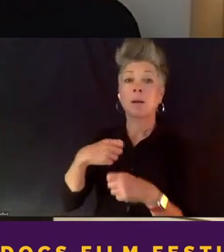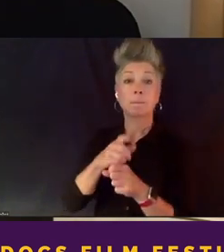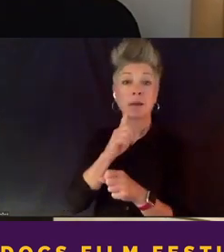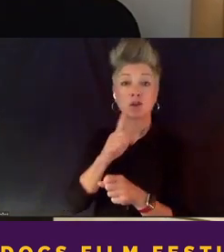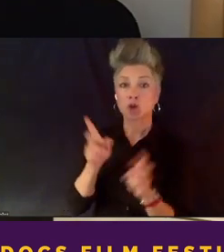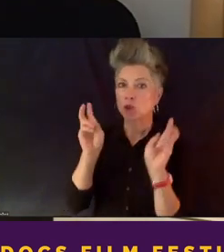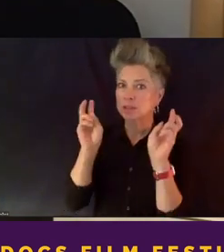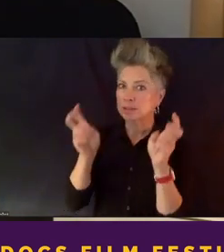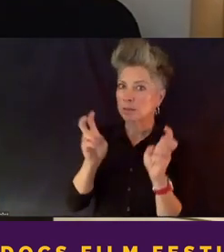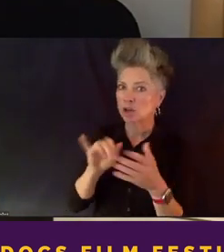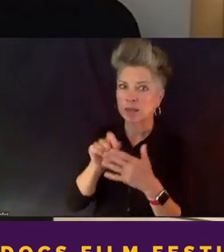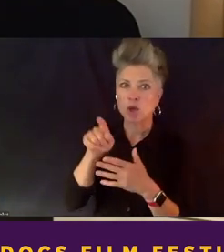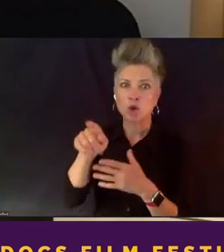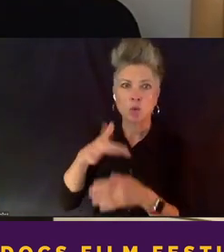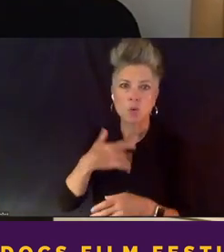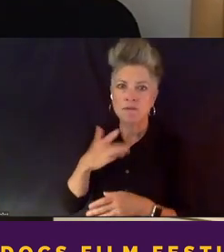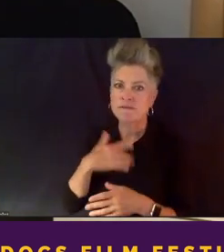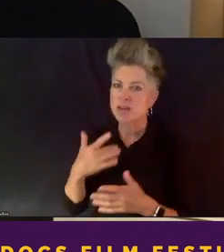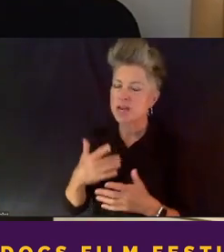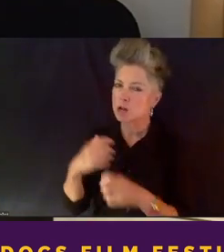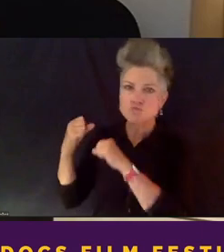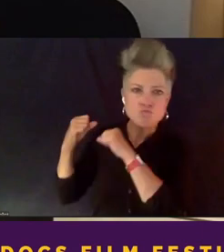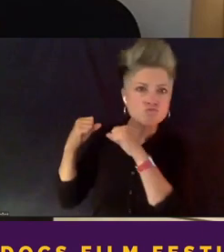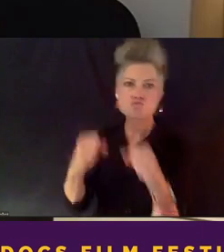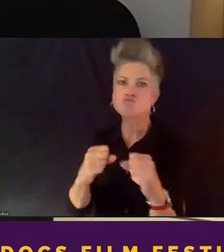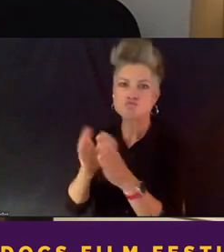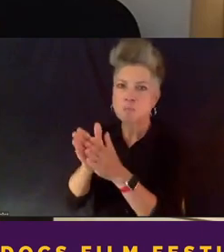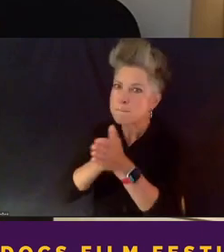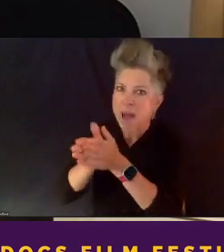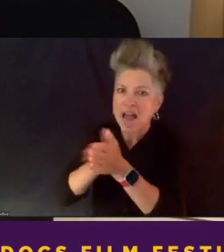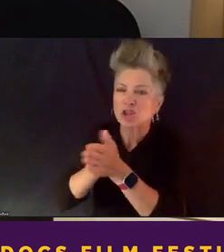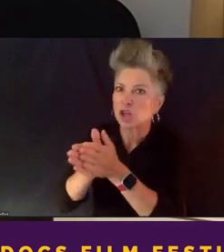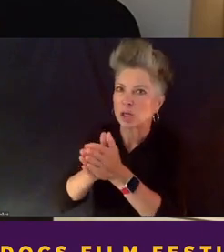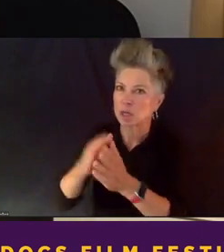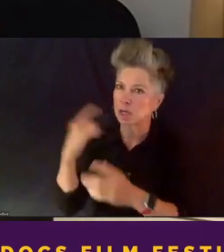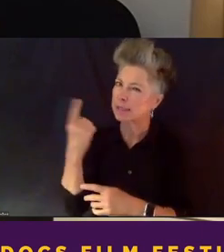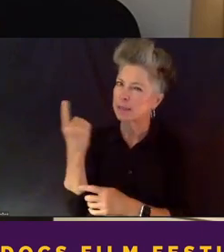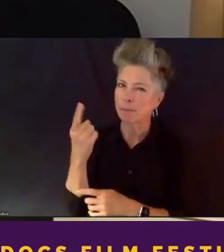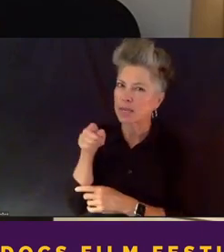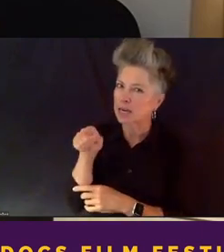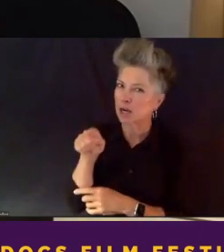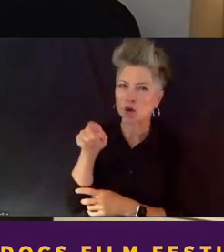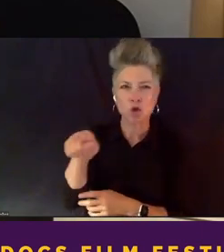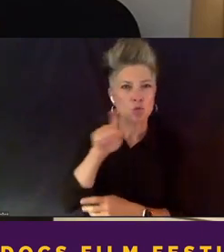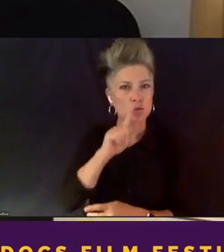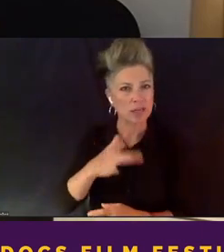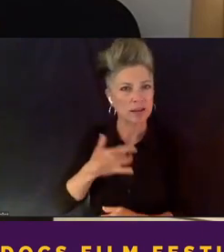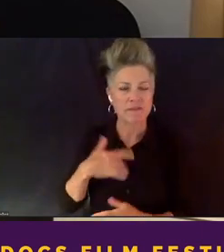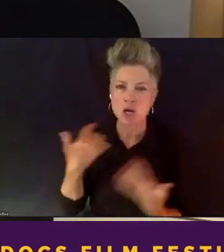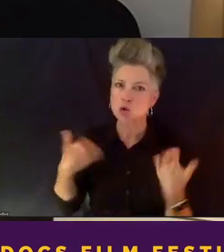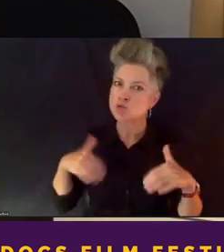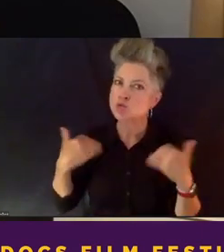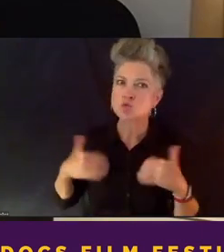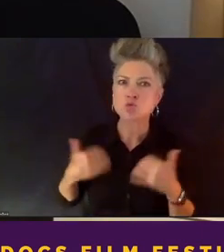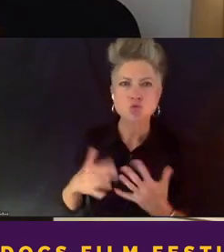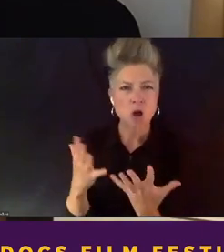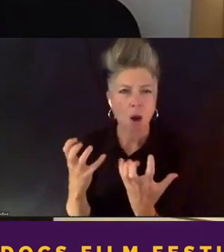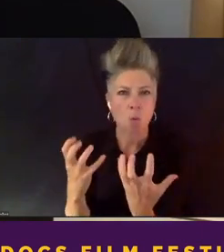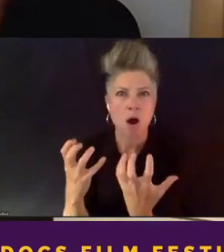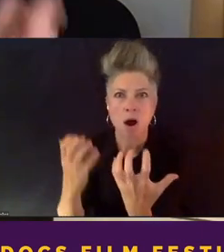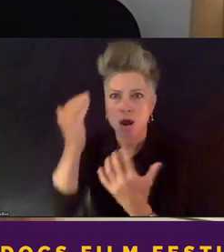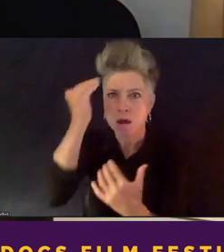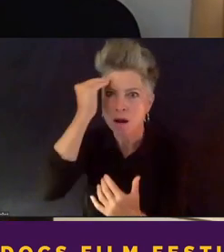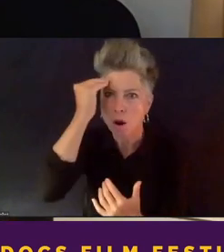are passionate about, that there is something here that you really are itching to find out yourself. And that this,